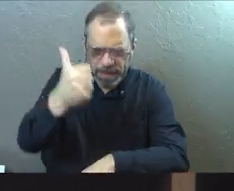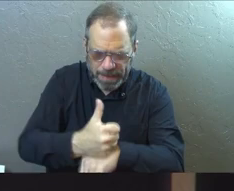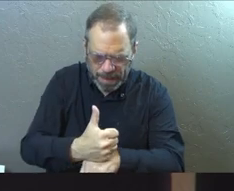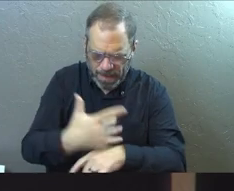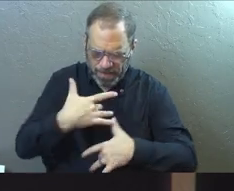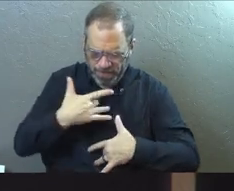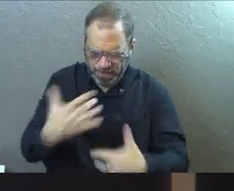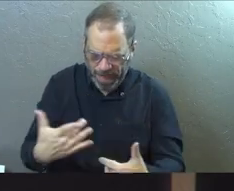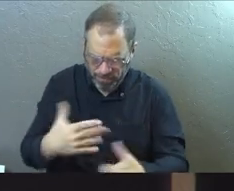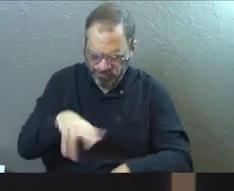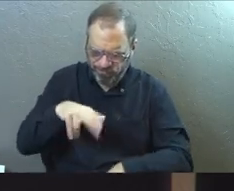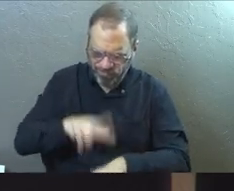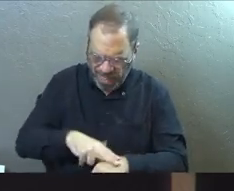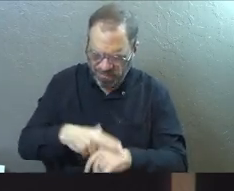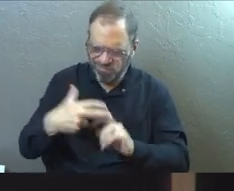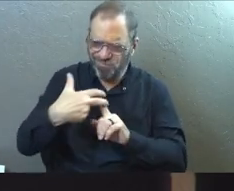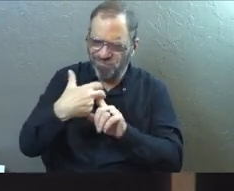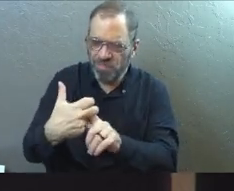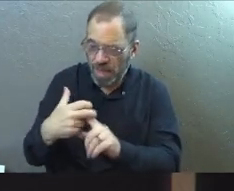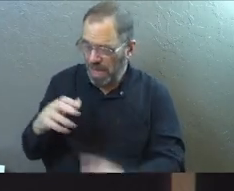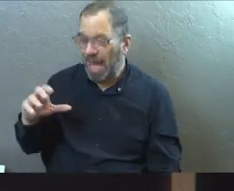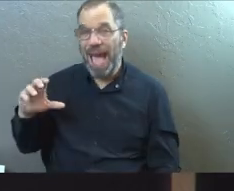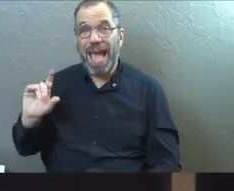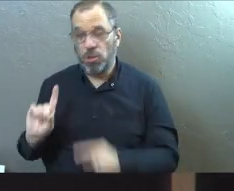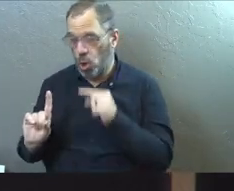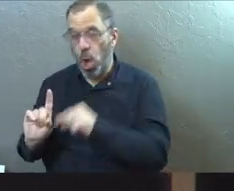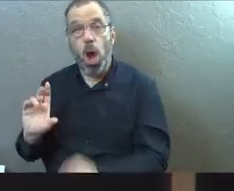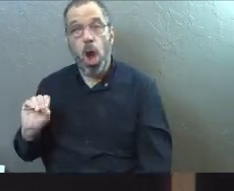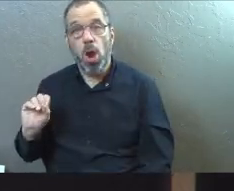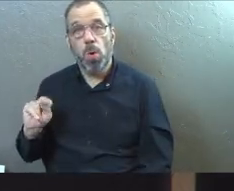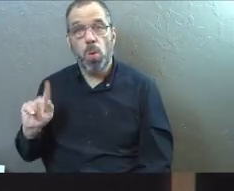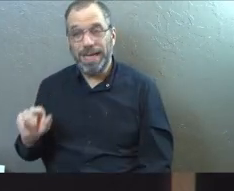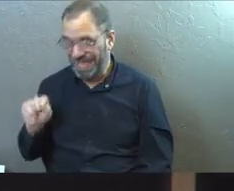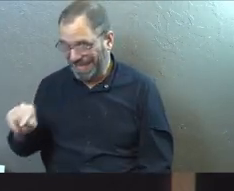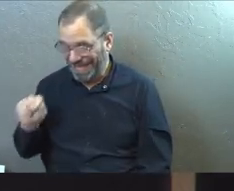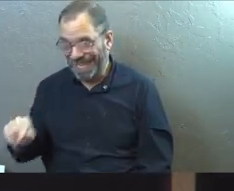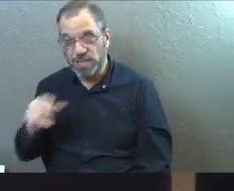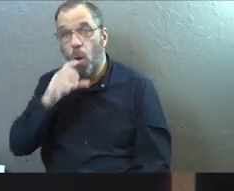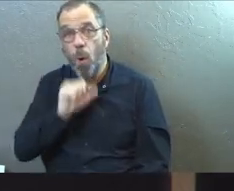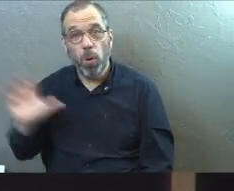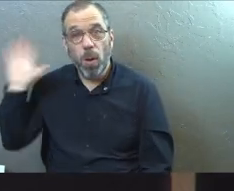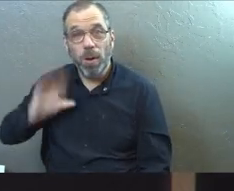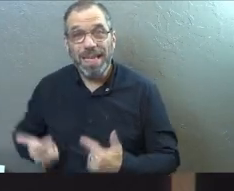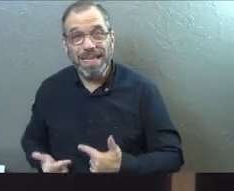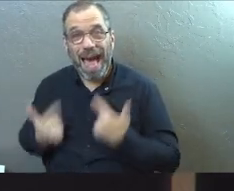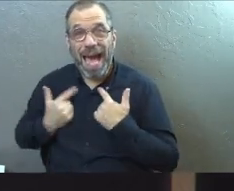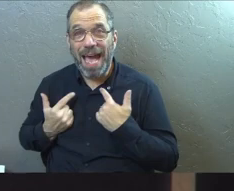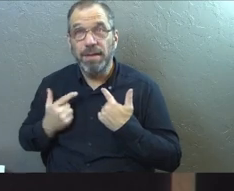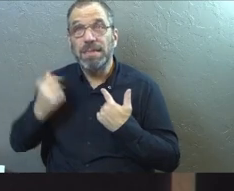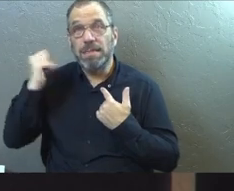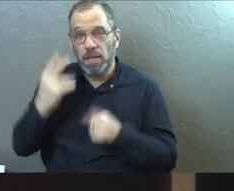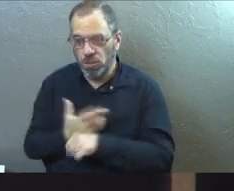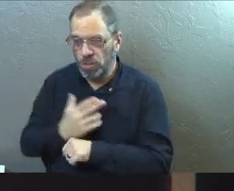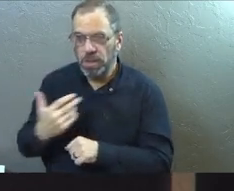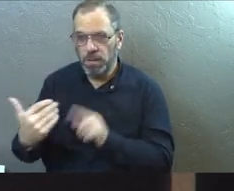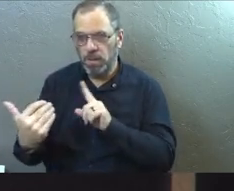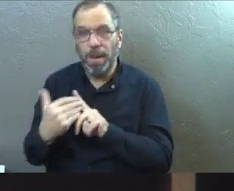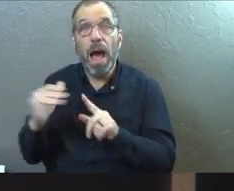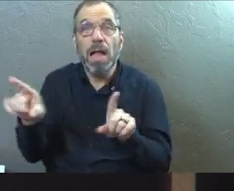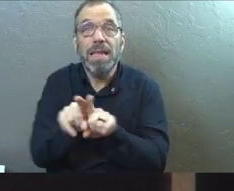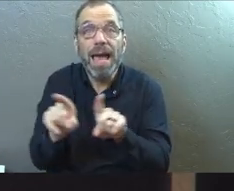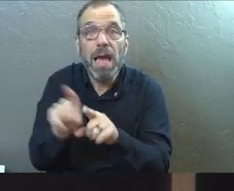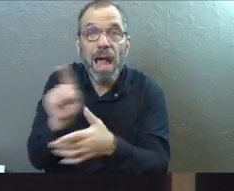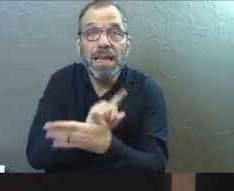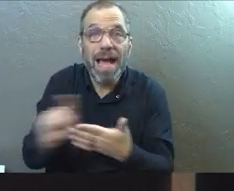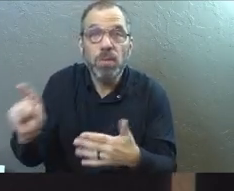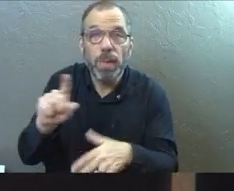so we're naturally drawn in his direction. And Cornelius is leaning into that. He's giving up his own ways, his old ways, and God's using him to remind us, like we talked